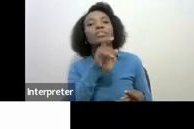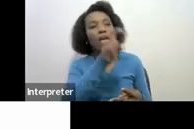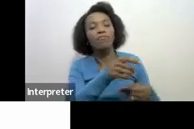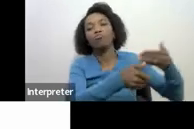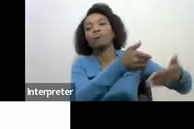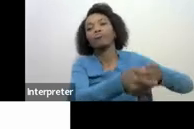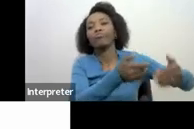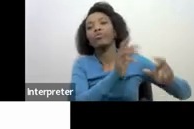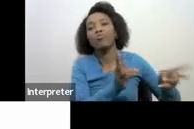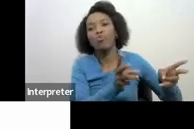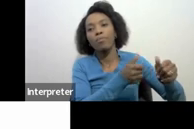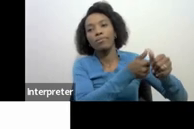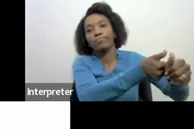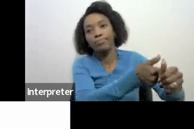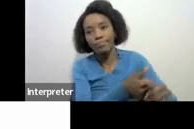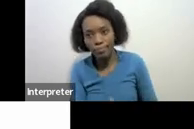process